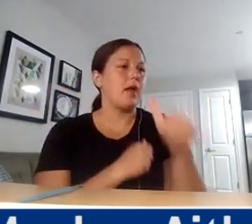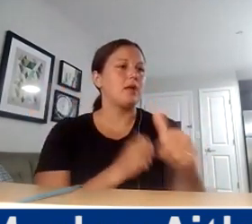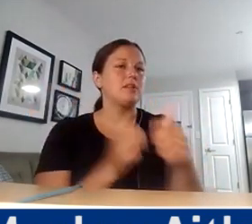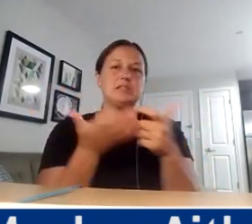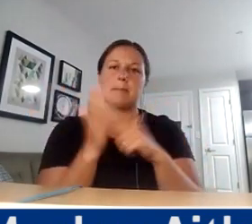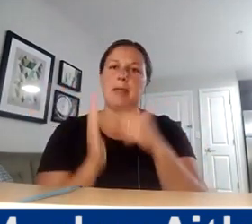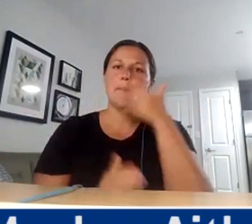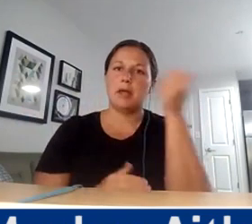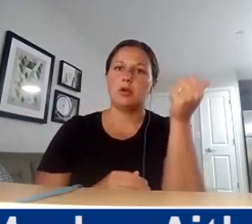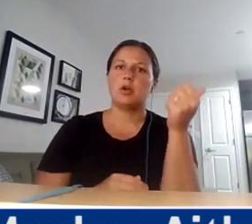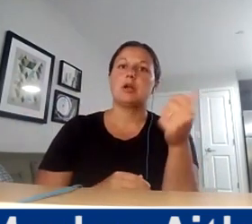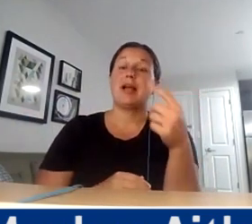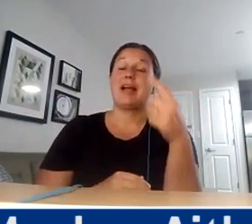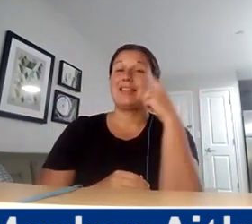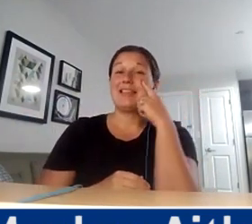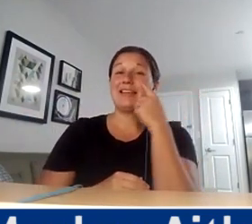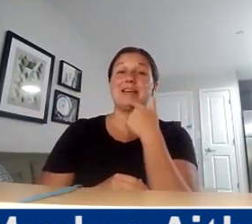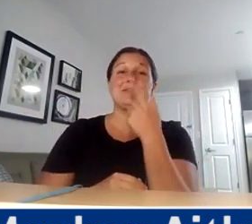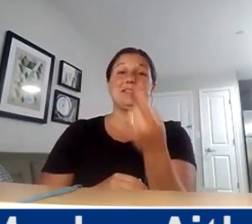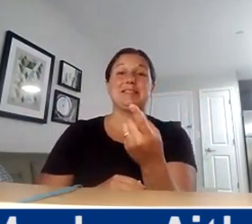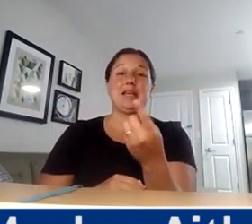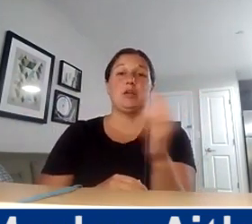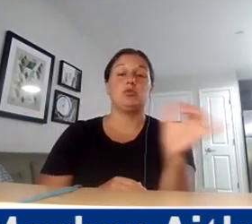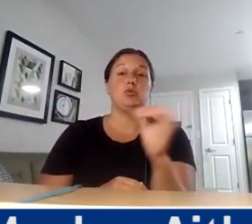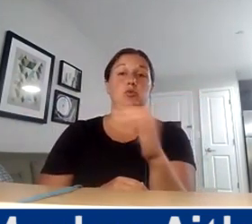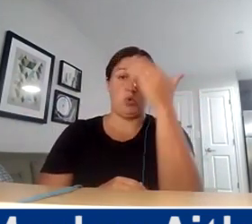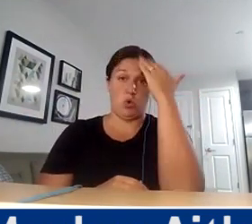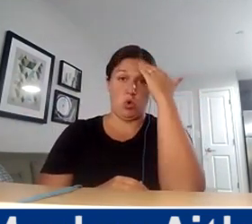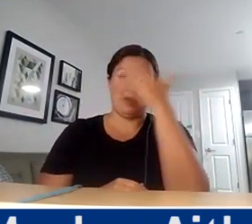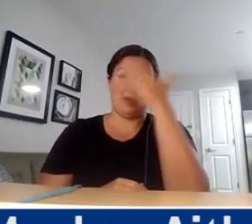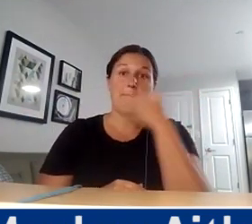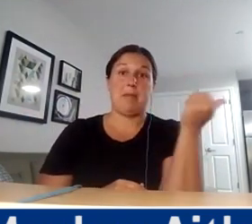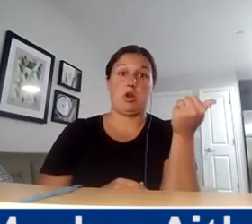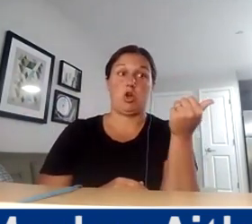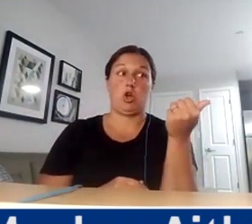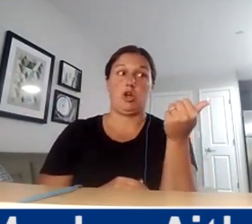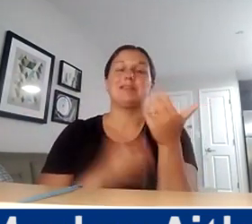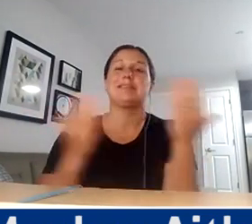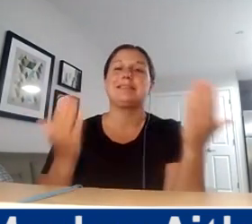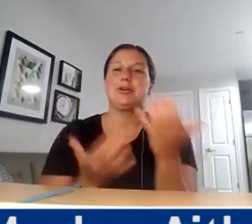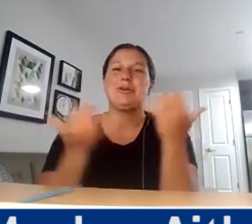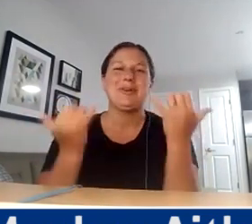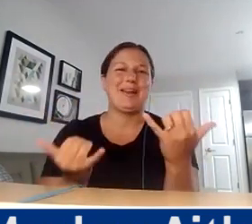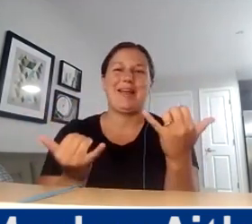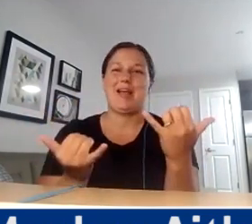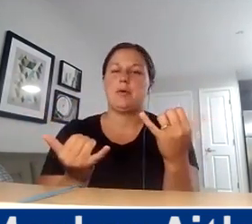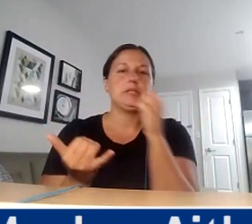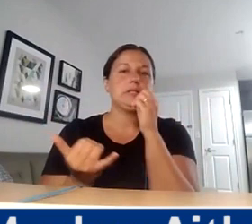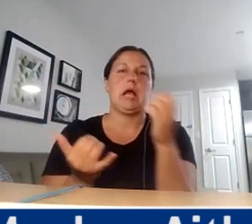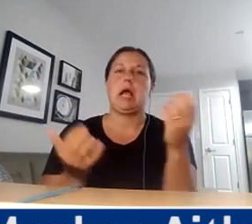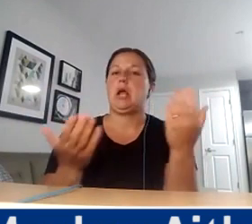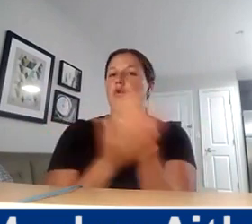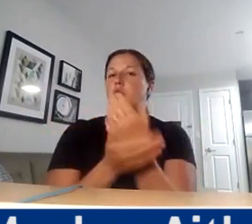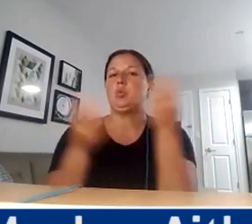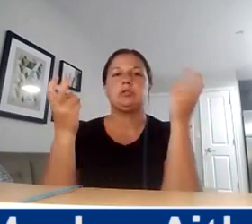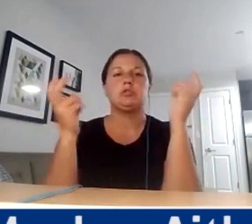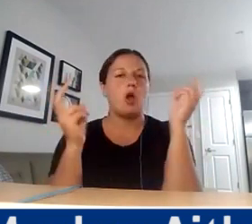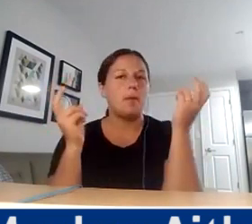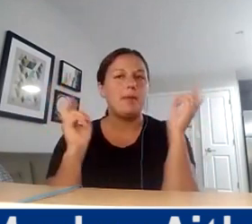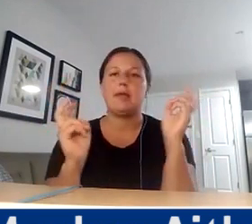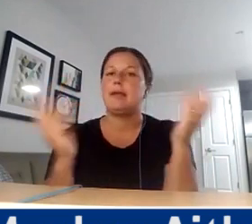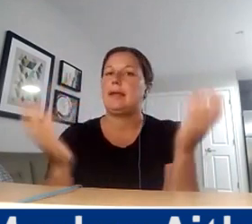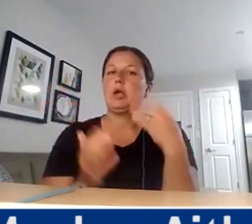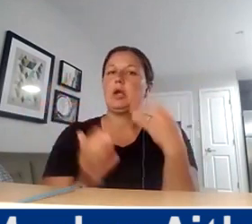say, too, know that better is here now. And I think that this call exemplifies that in a lot of ways. This is not a new topic for the city of Pittsburgh. It's not a new topic